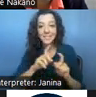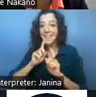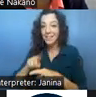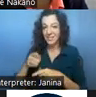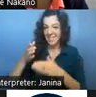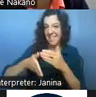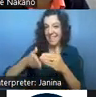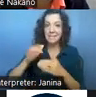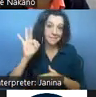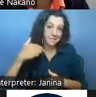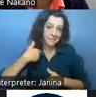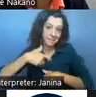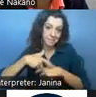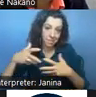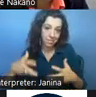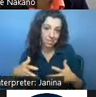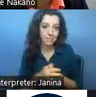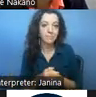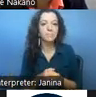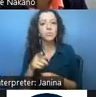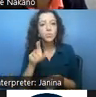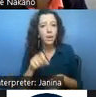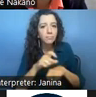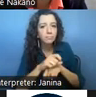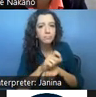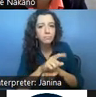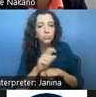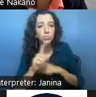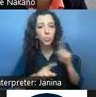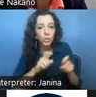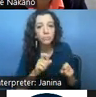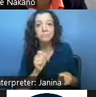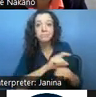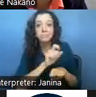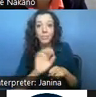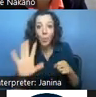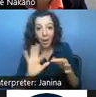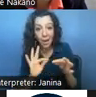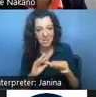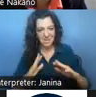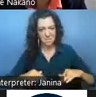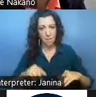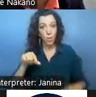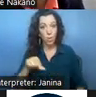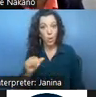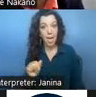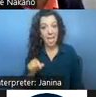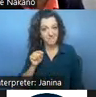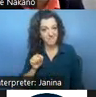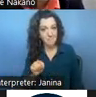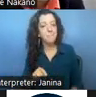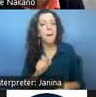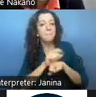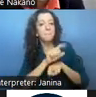end um you know share your questions also and comments using the q a icon at the bottom of your zoom screen we'll be answering those